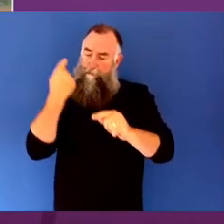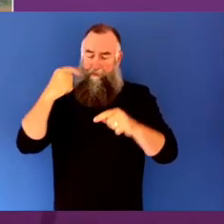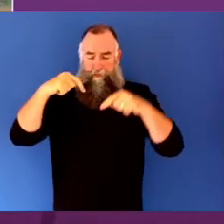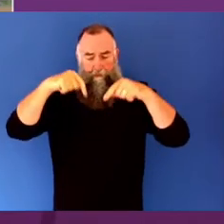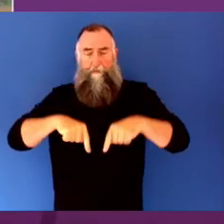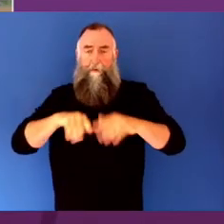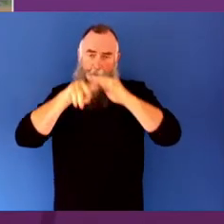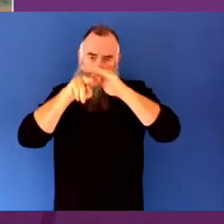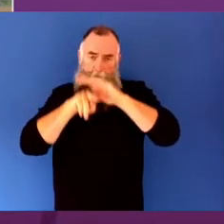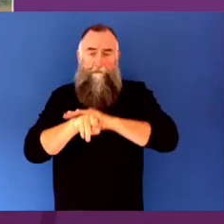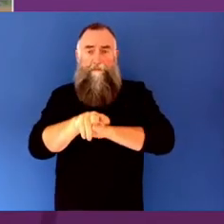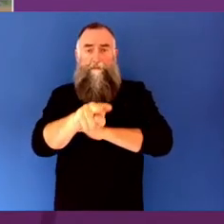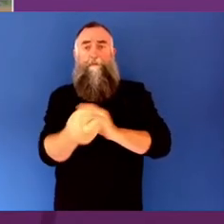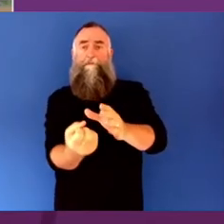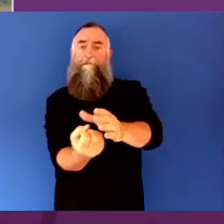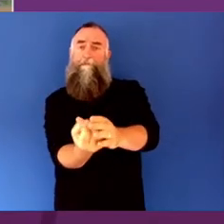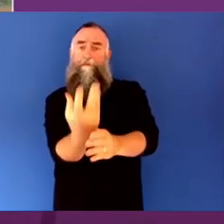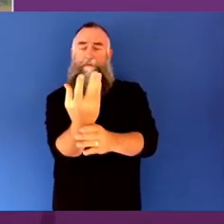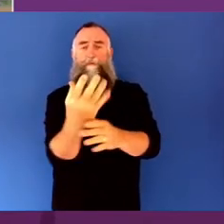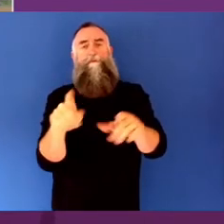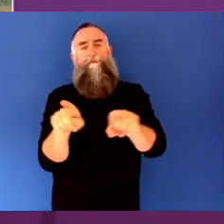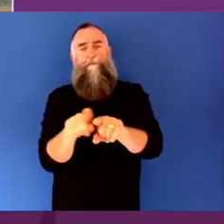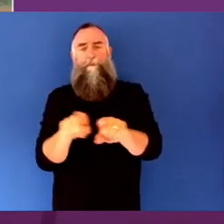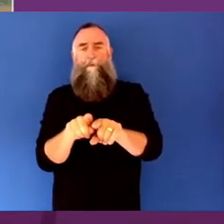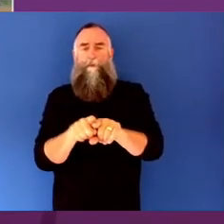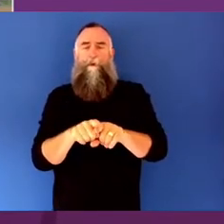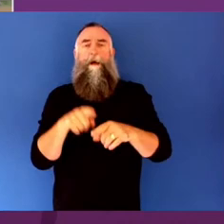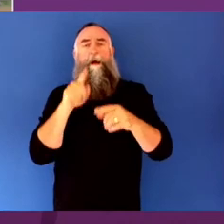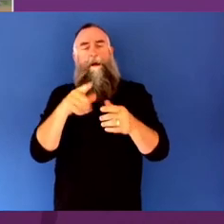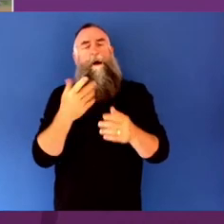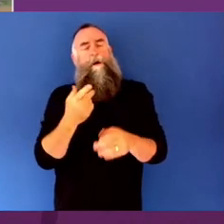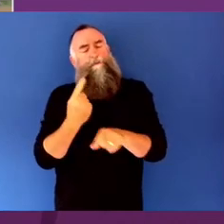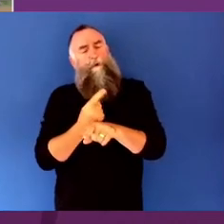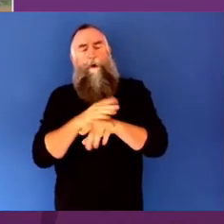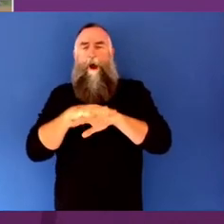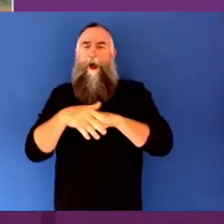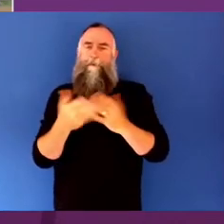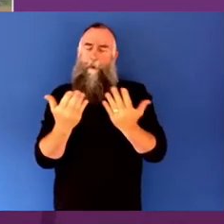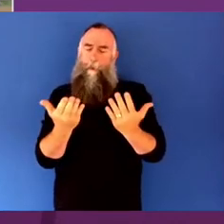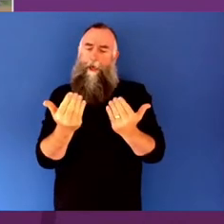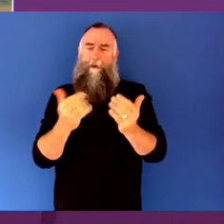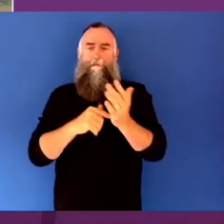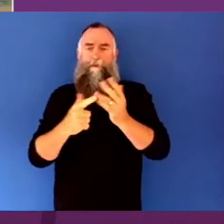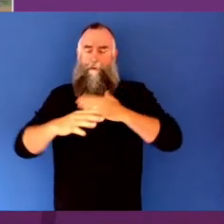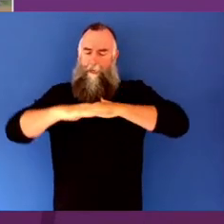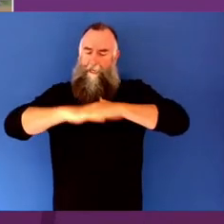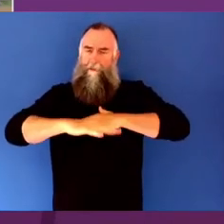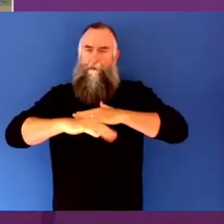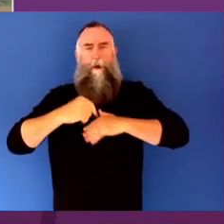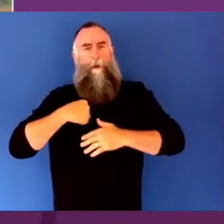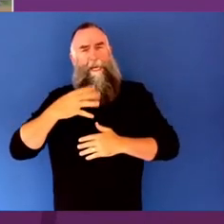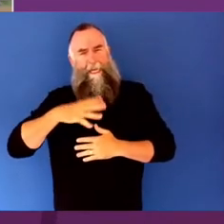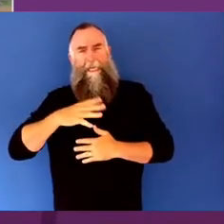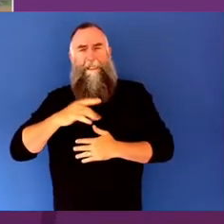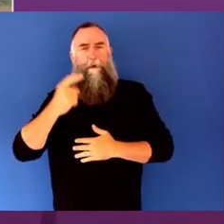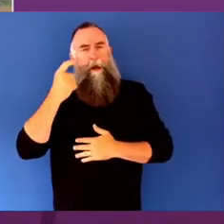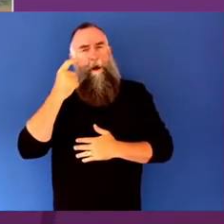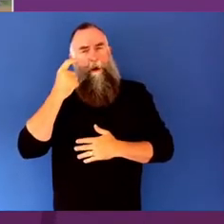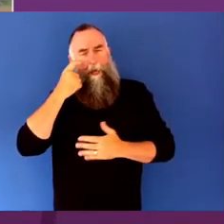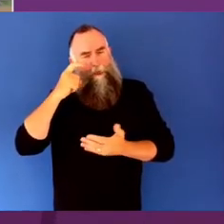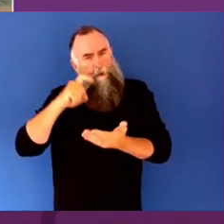as well. The thing about doing work in the Country, we also want to acknowledge that a traditional welcome in the Country